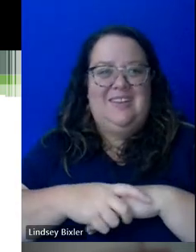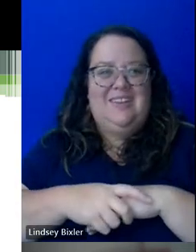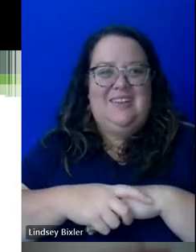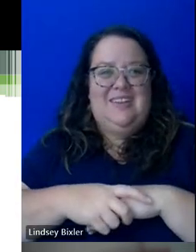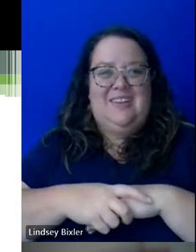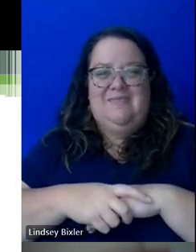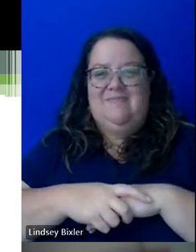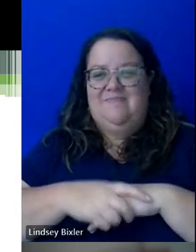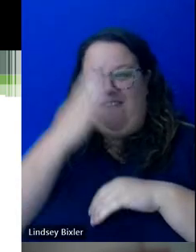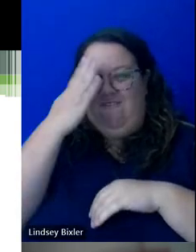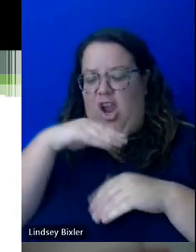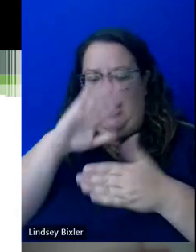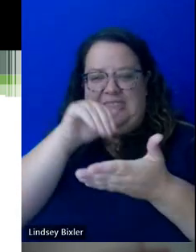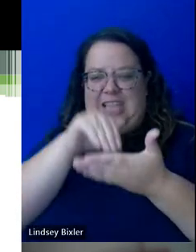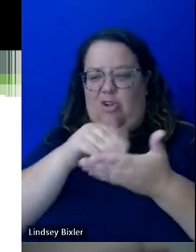center. Yes.